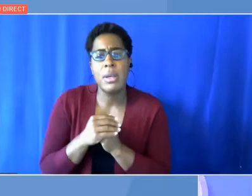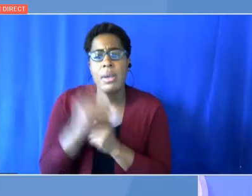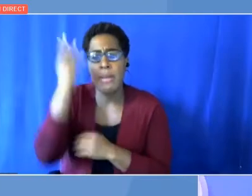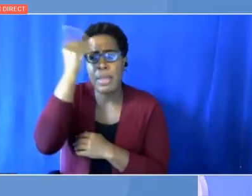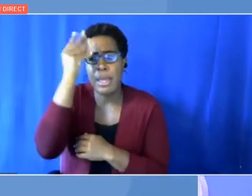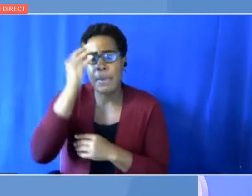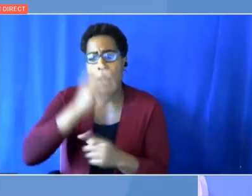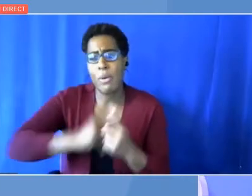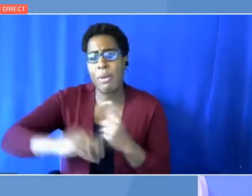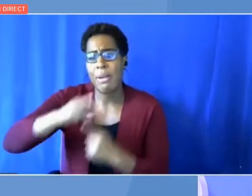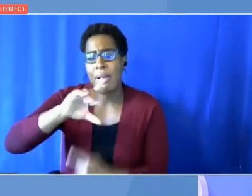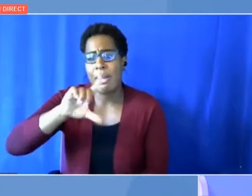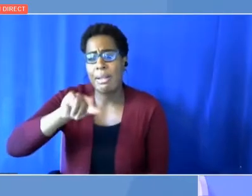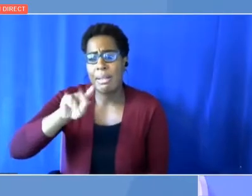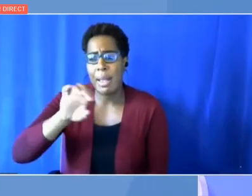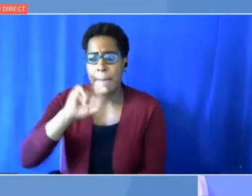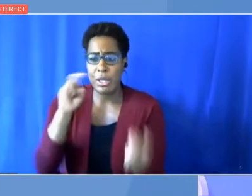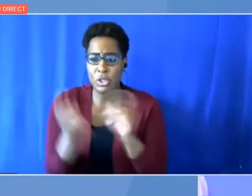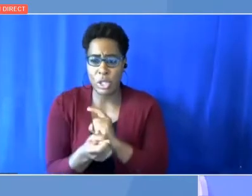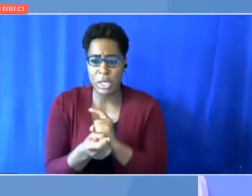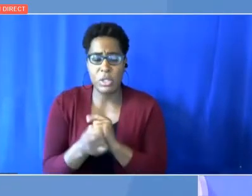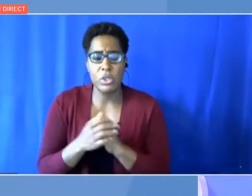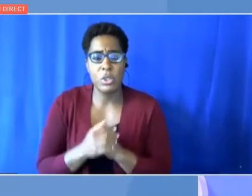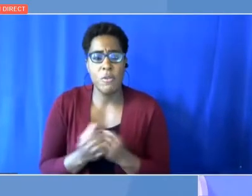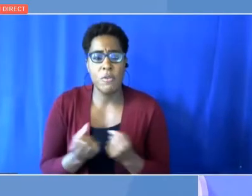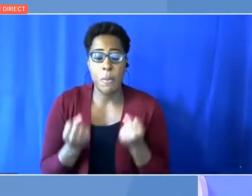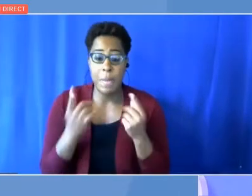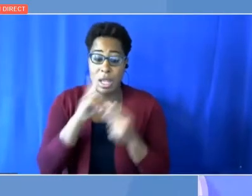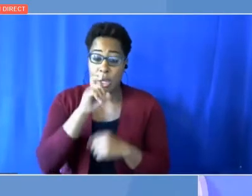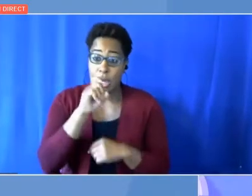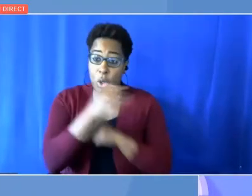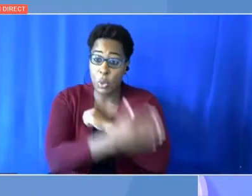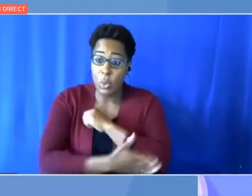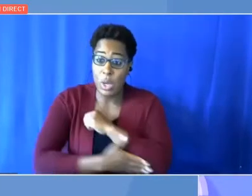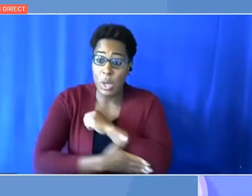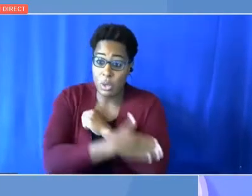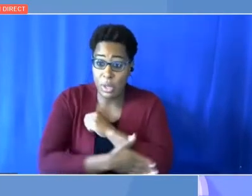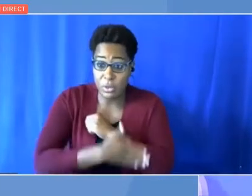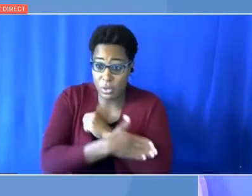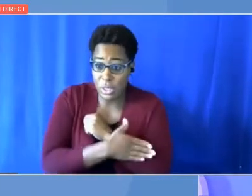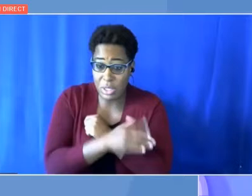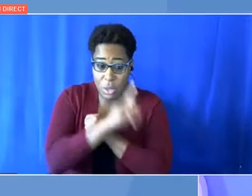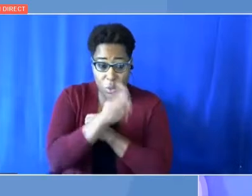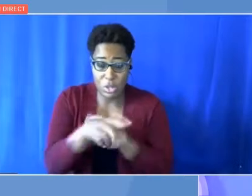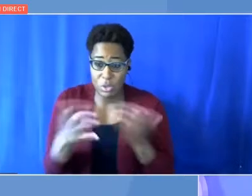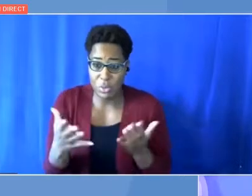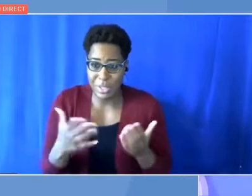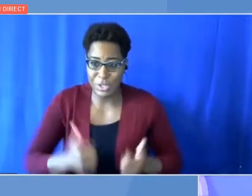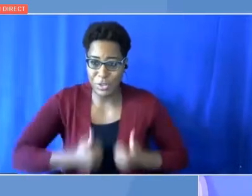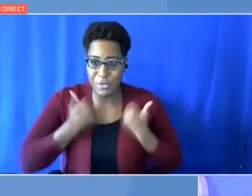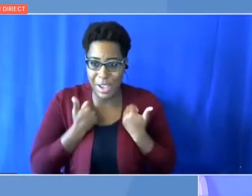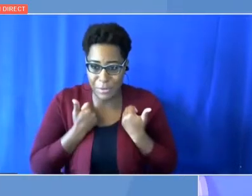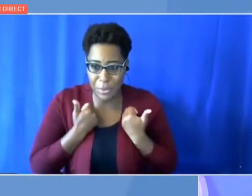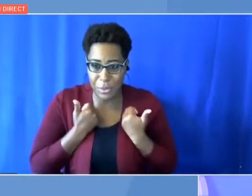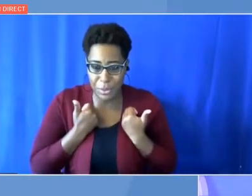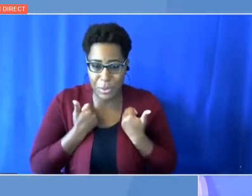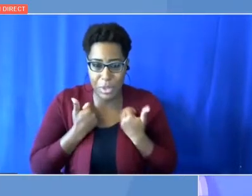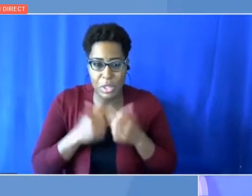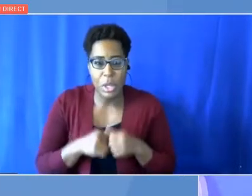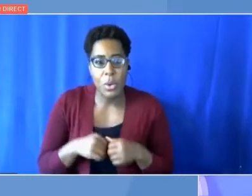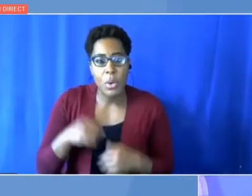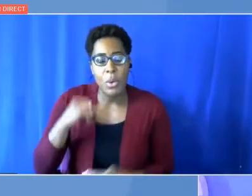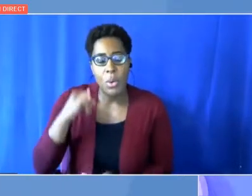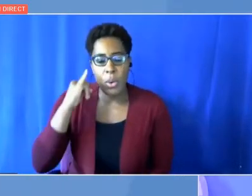for many countries, it a question of survival. Climate is a question of survival when you have a large share of your